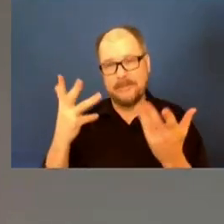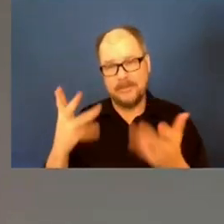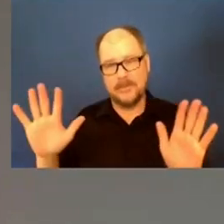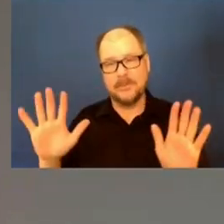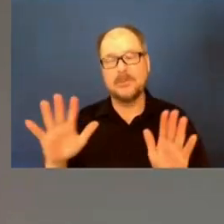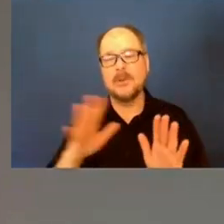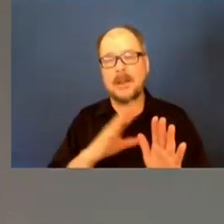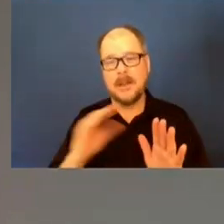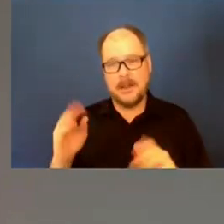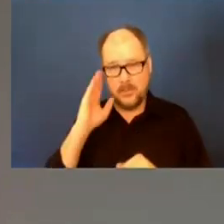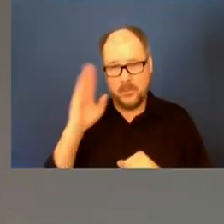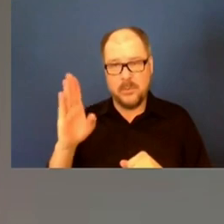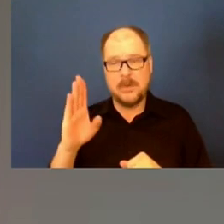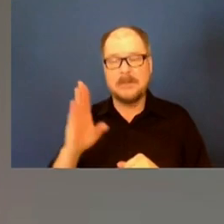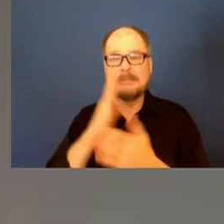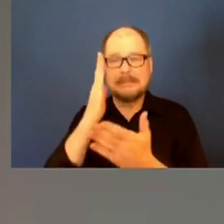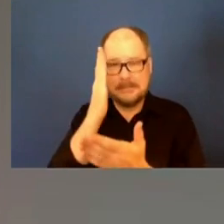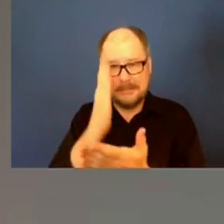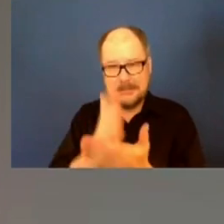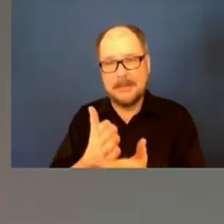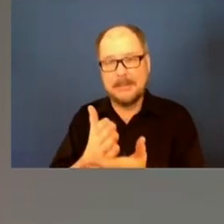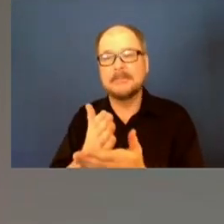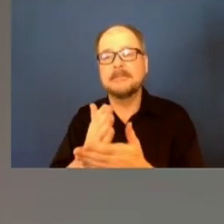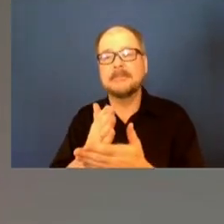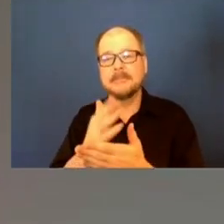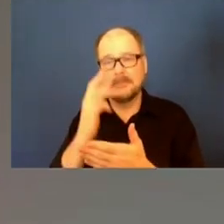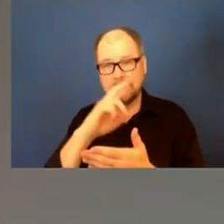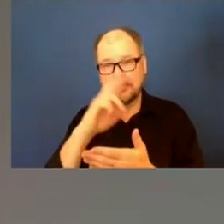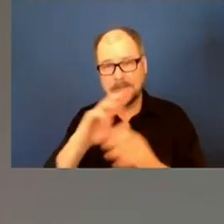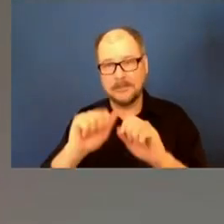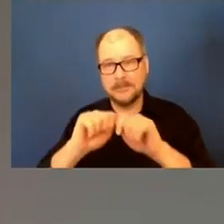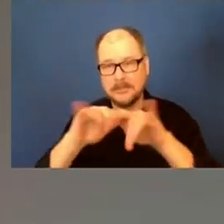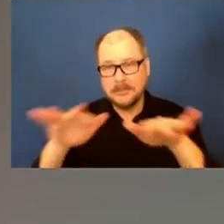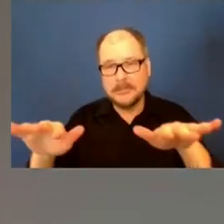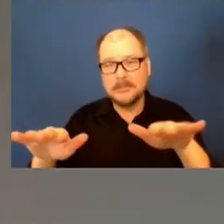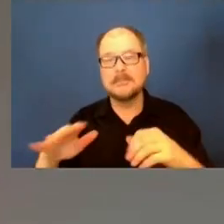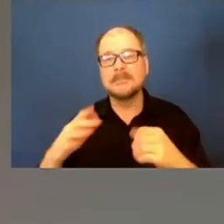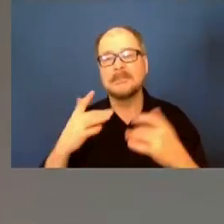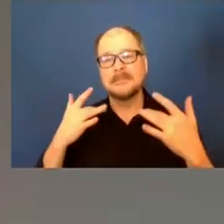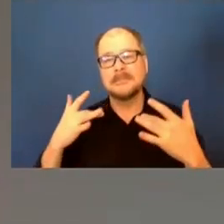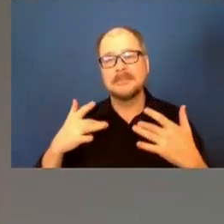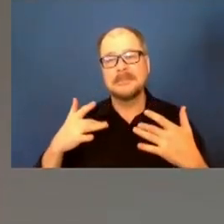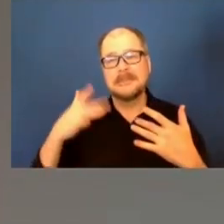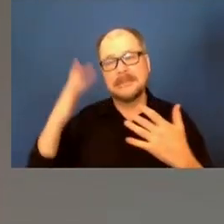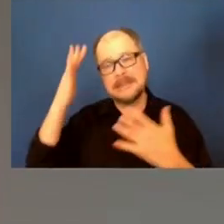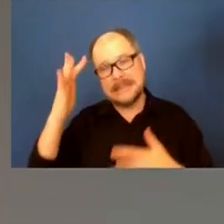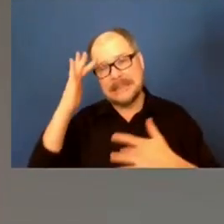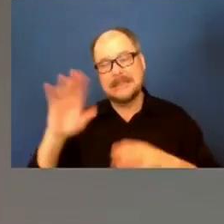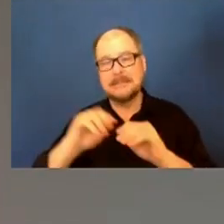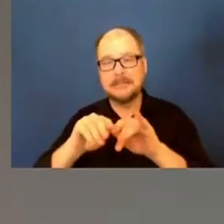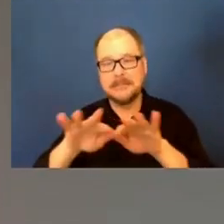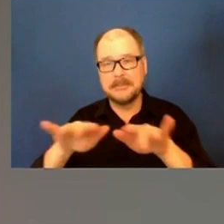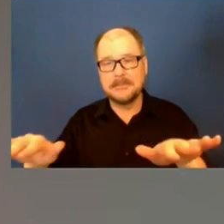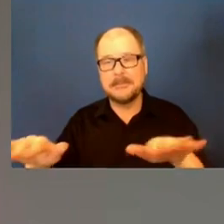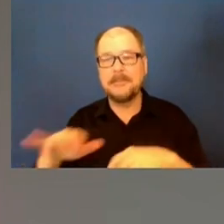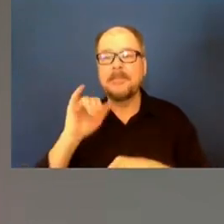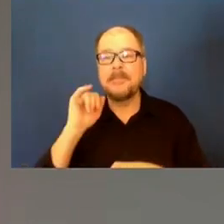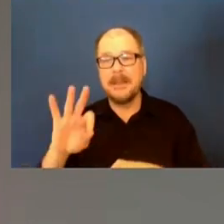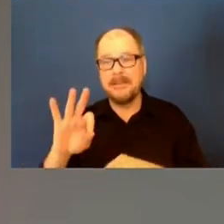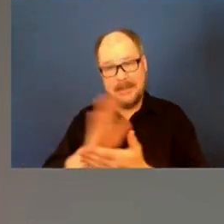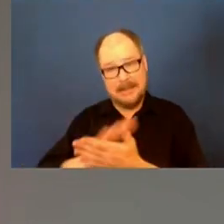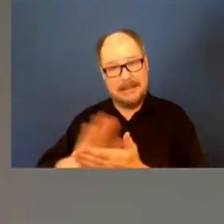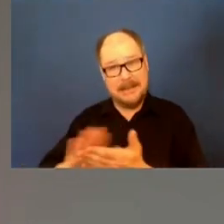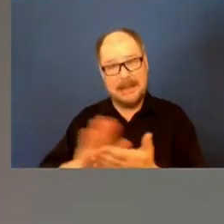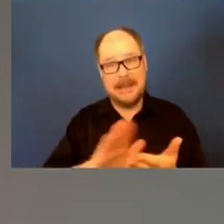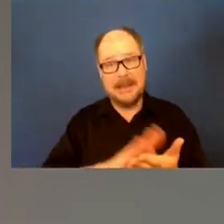will prevent a lot of spread. You know, one of the things you're concerned about is when you clean up these properties, you take away the food source, number one,